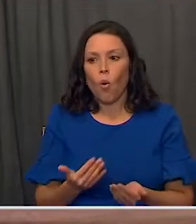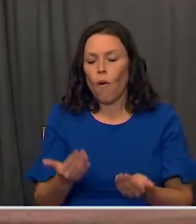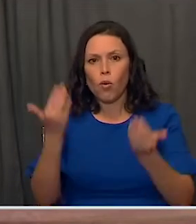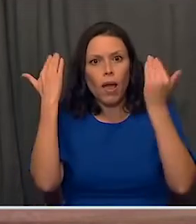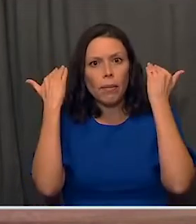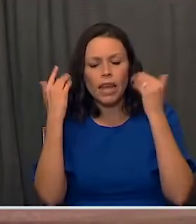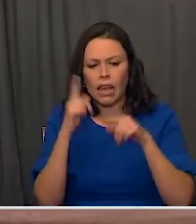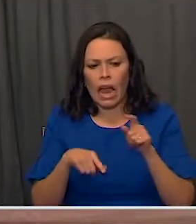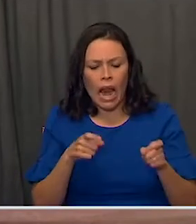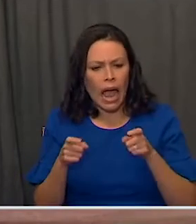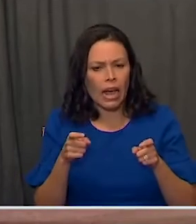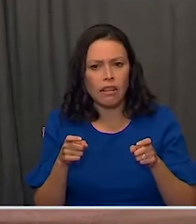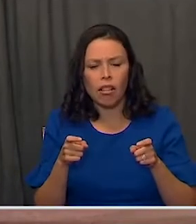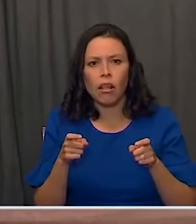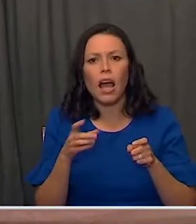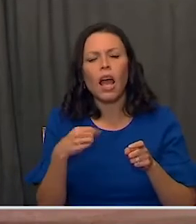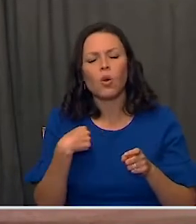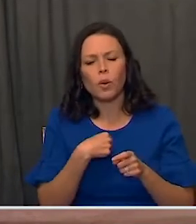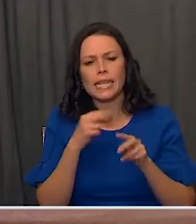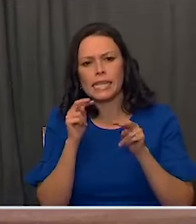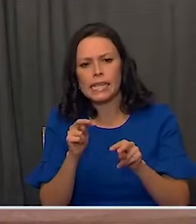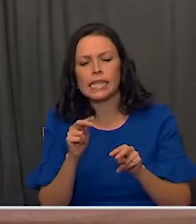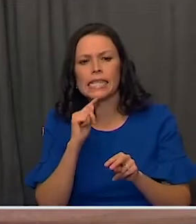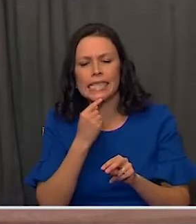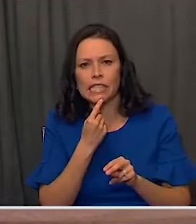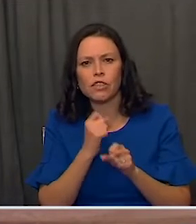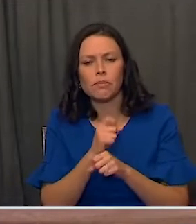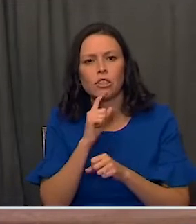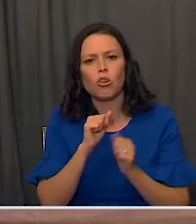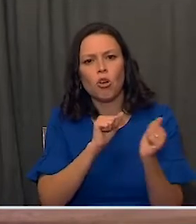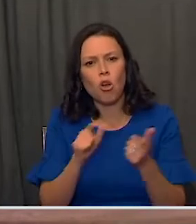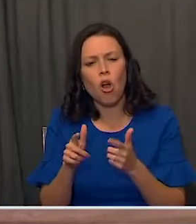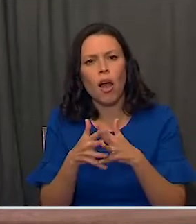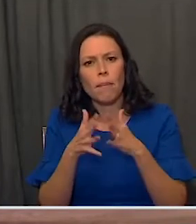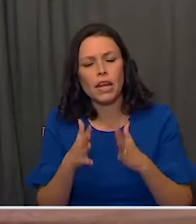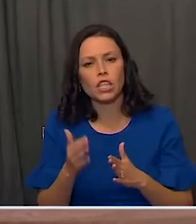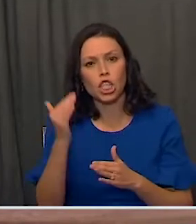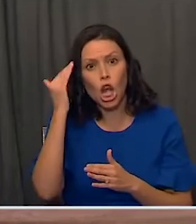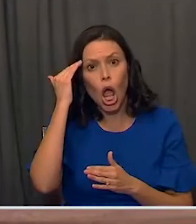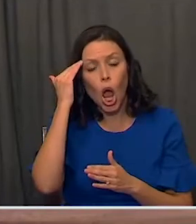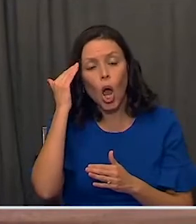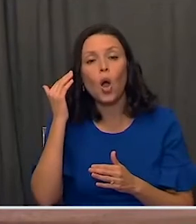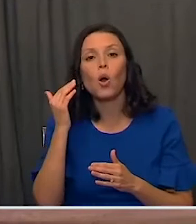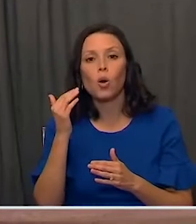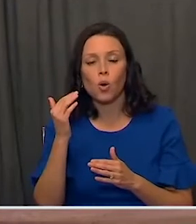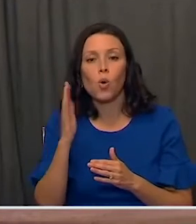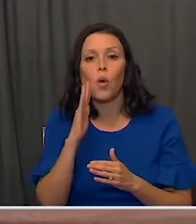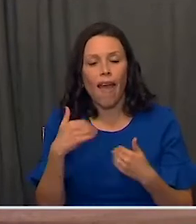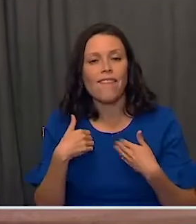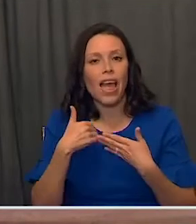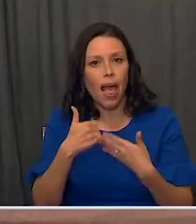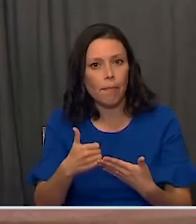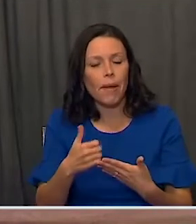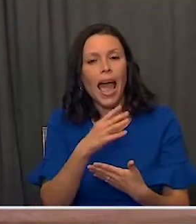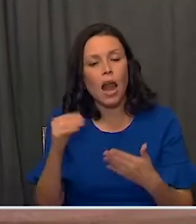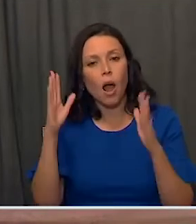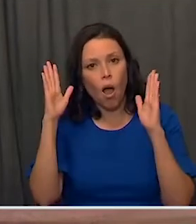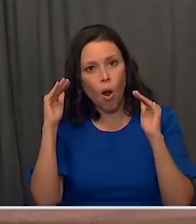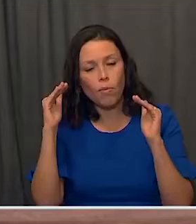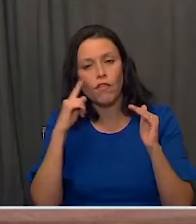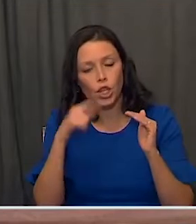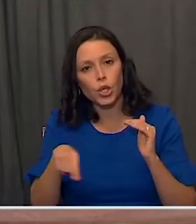to handle and we take very seriously the need to ensure that all Americans know that there is help and there is hope.